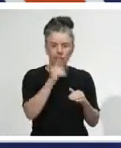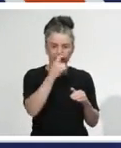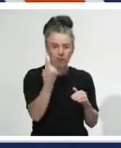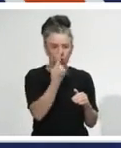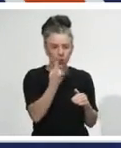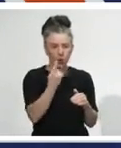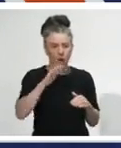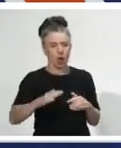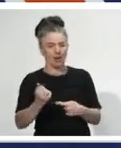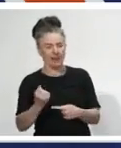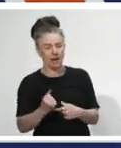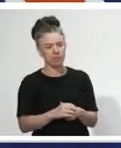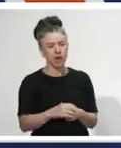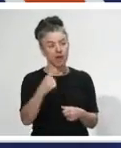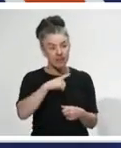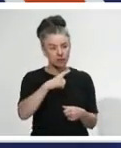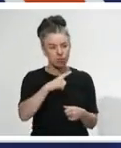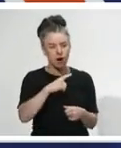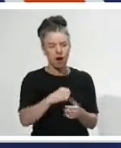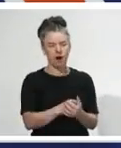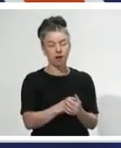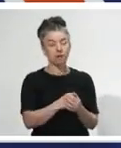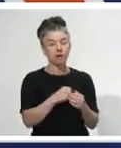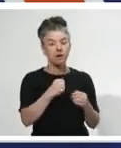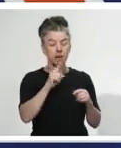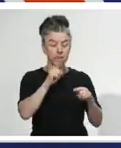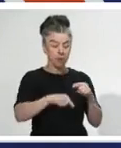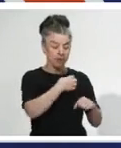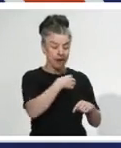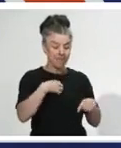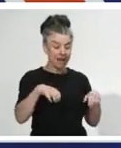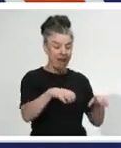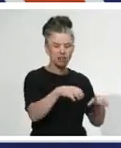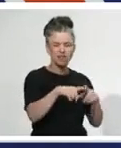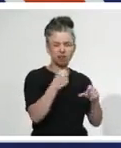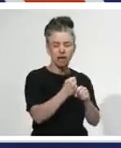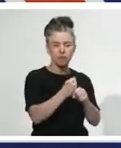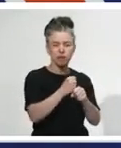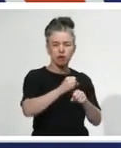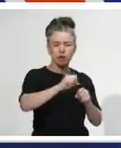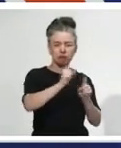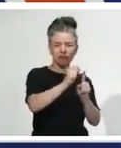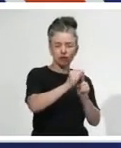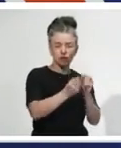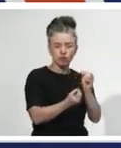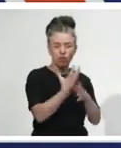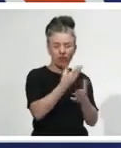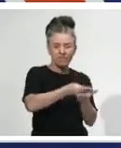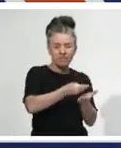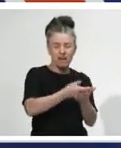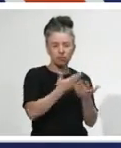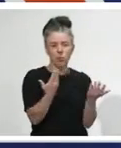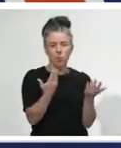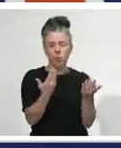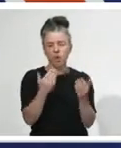it's why we have for instance targeted so many of our initiatives, be it the Provincial Growth Fund or MSD support packages like mana and